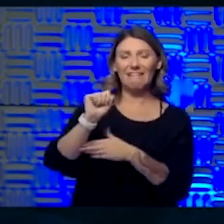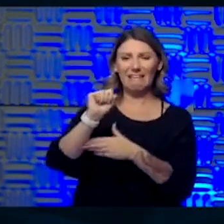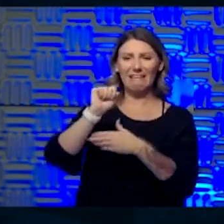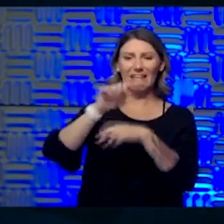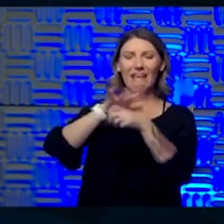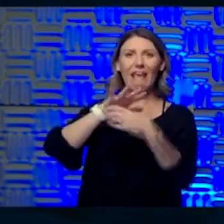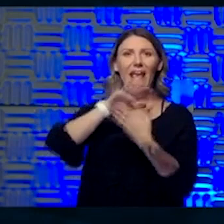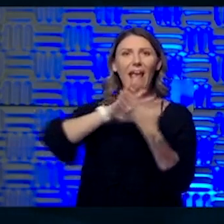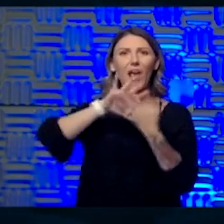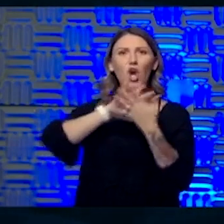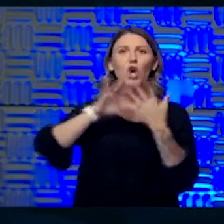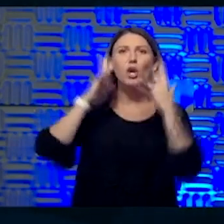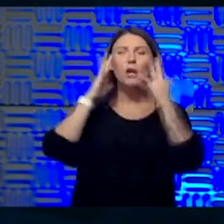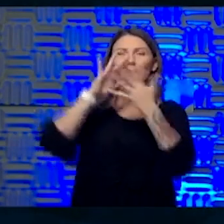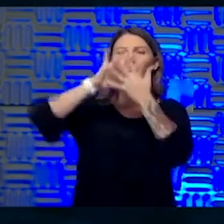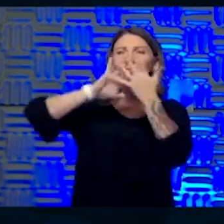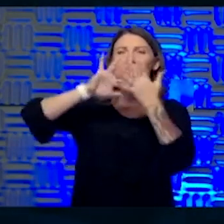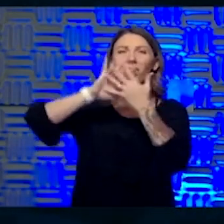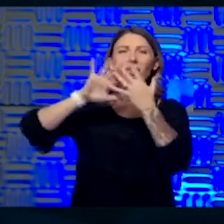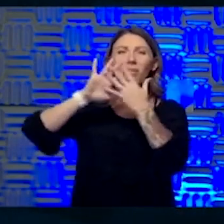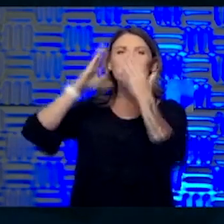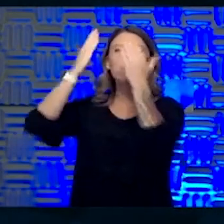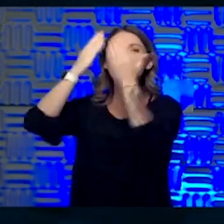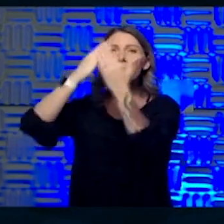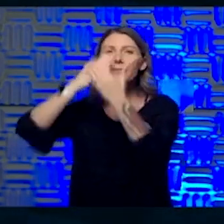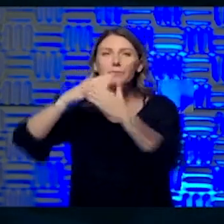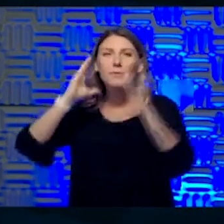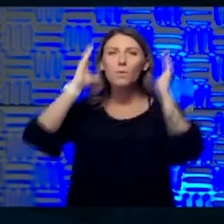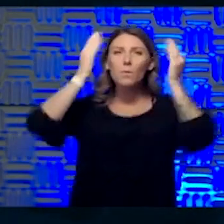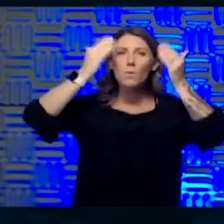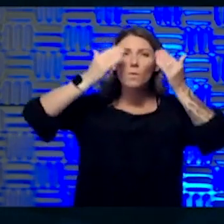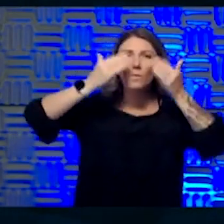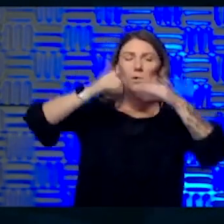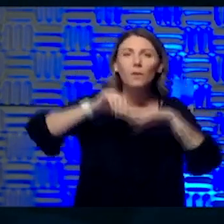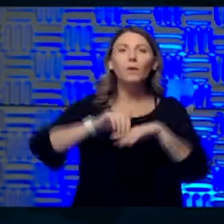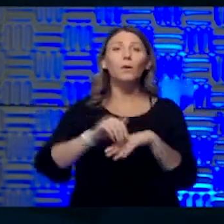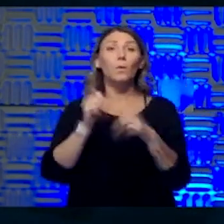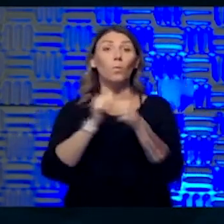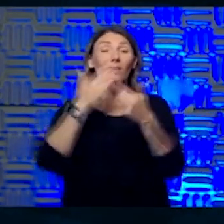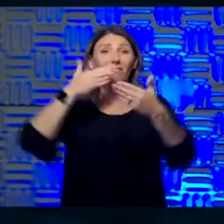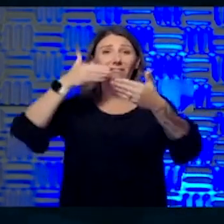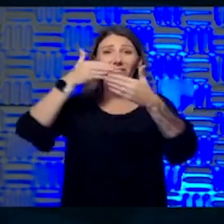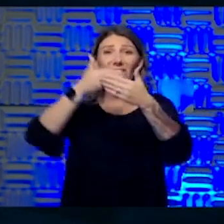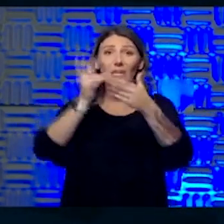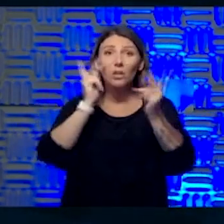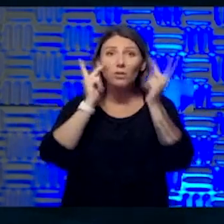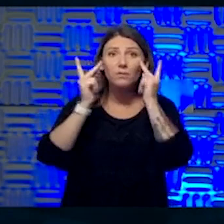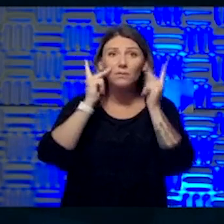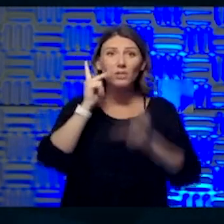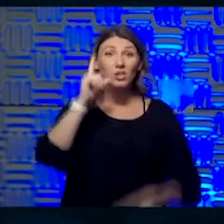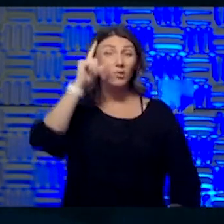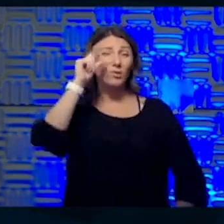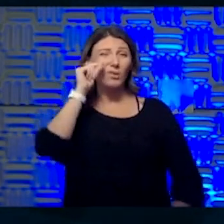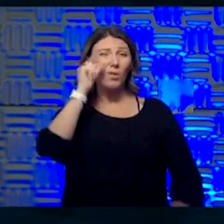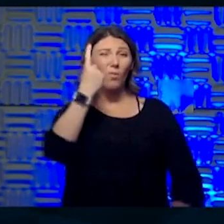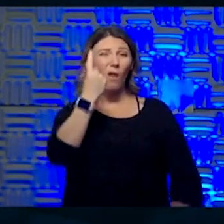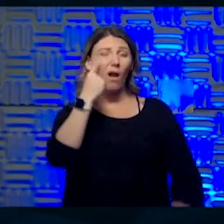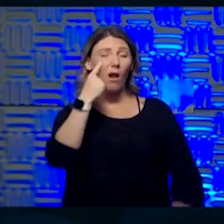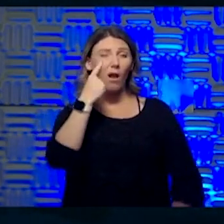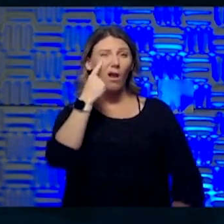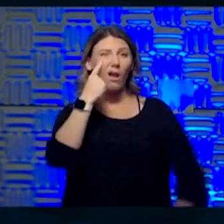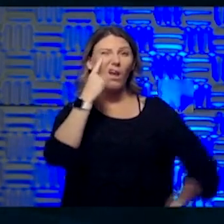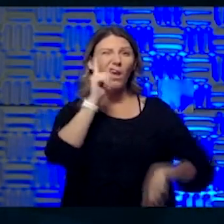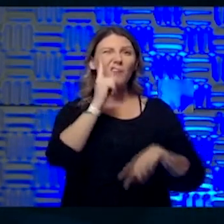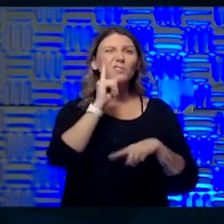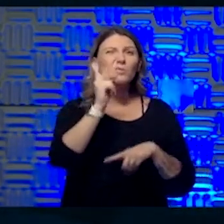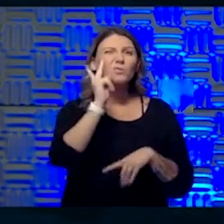or dark or like a shadow, or even just difficulty with near vision. You know, if you close one eye and you can see prints the way you could the week before, and